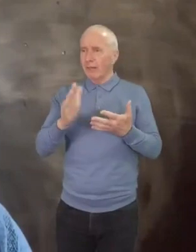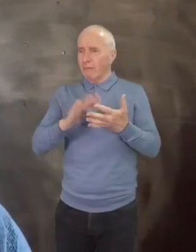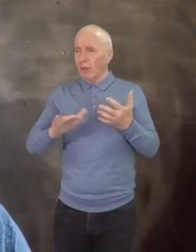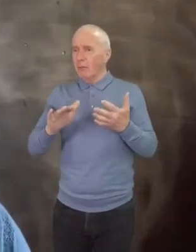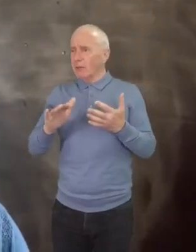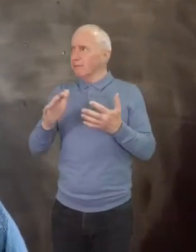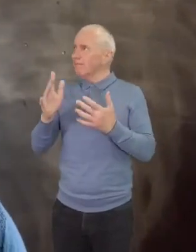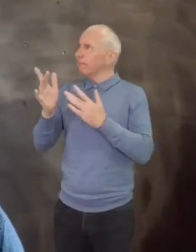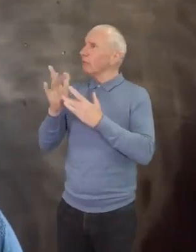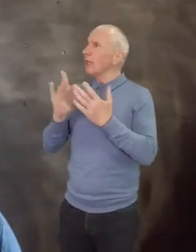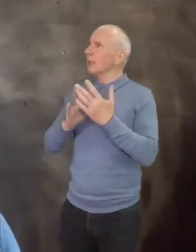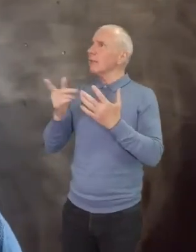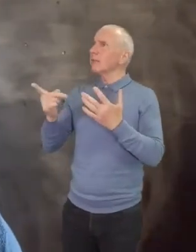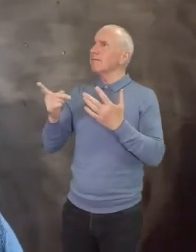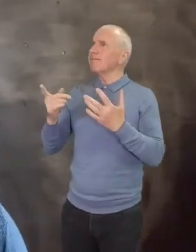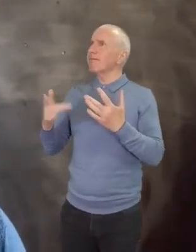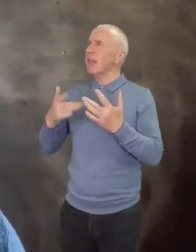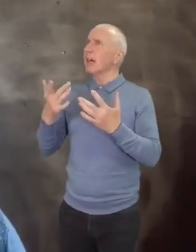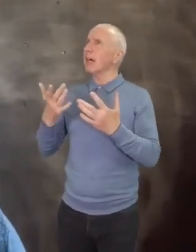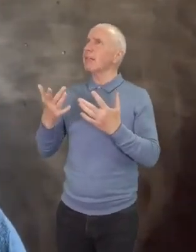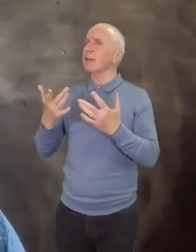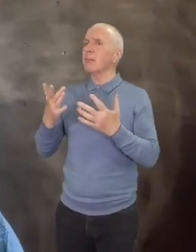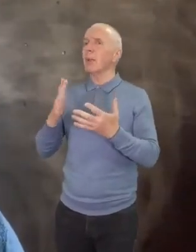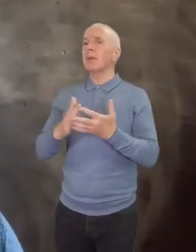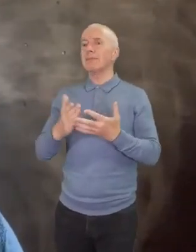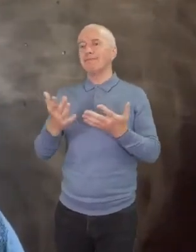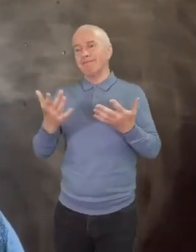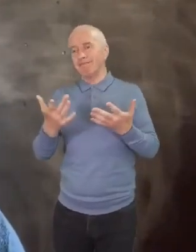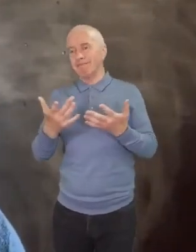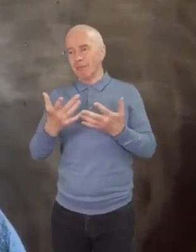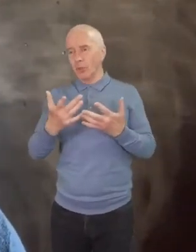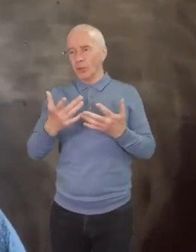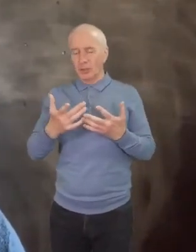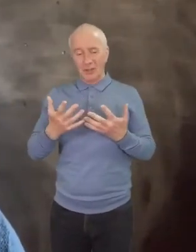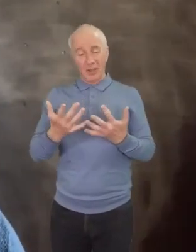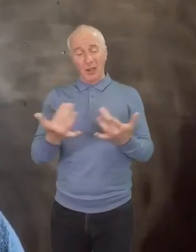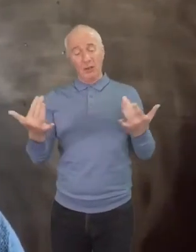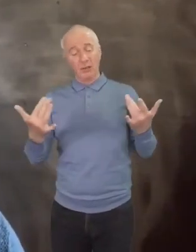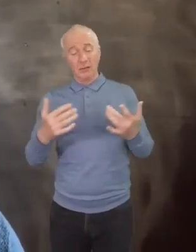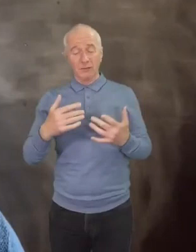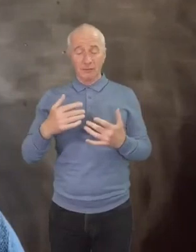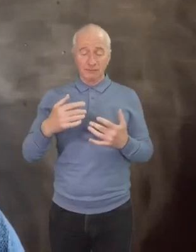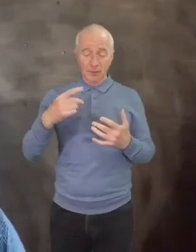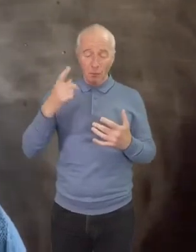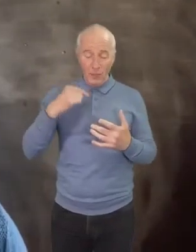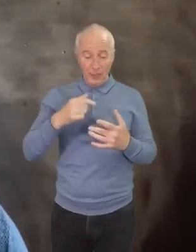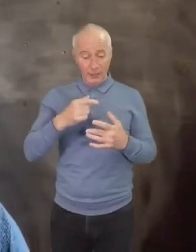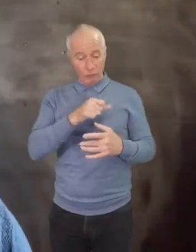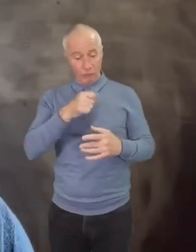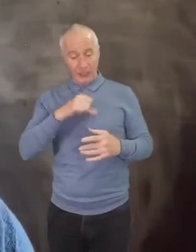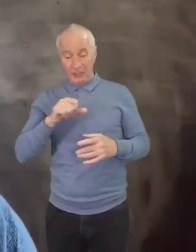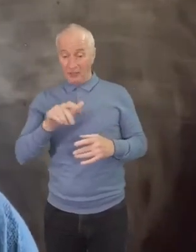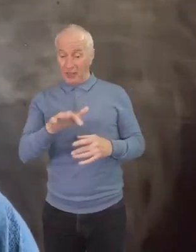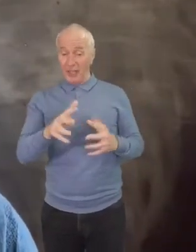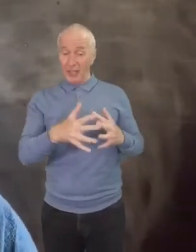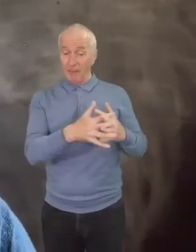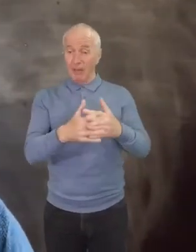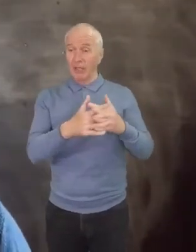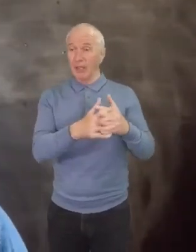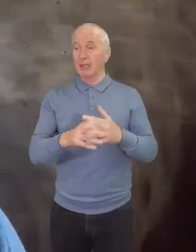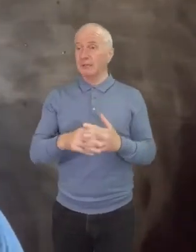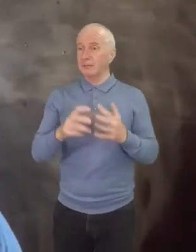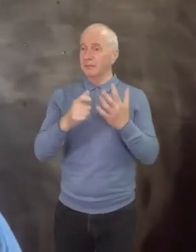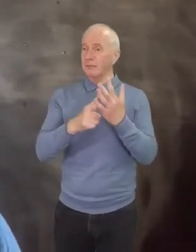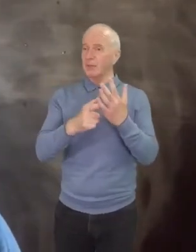of life, though this actually remains the case for many white Christians in America. Reinhard Statz